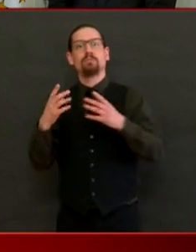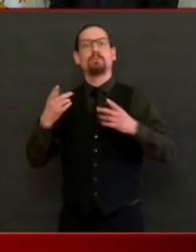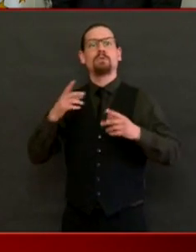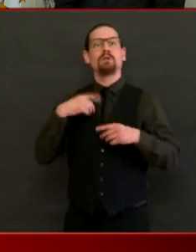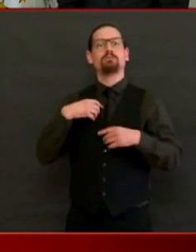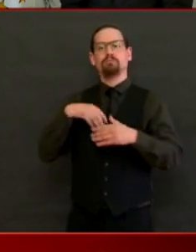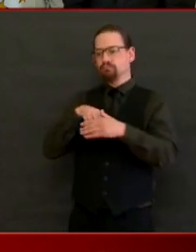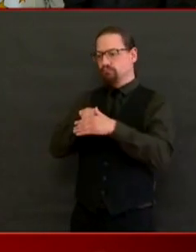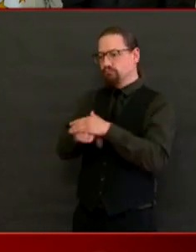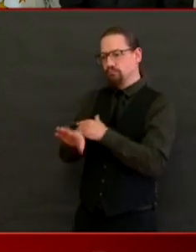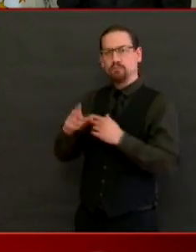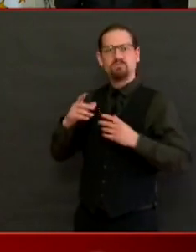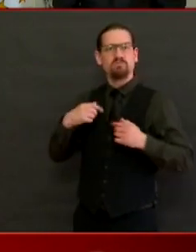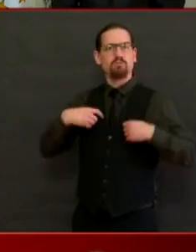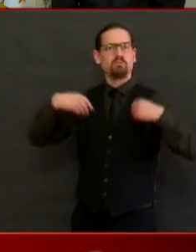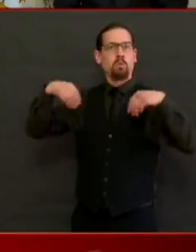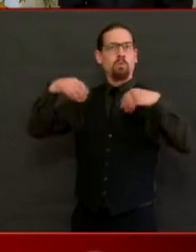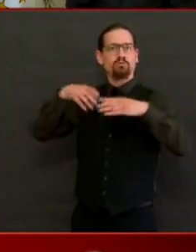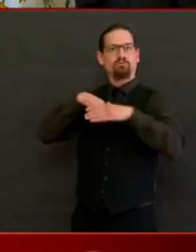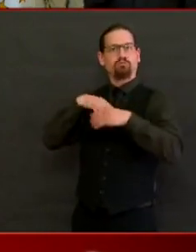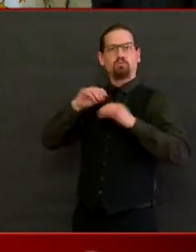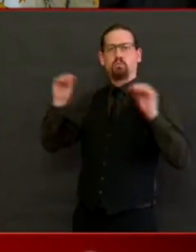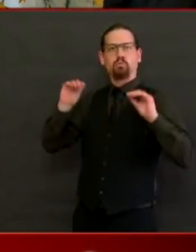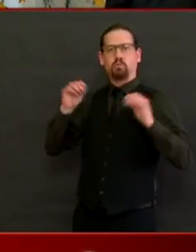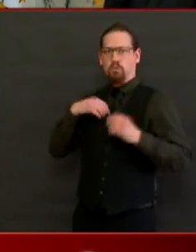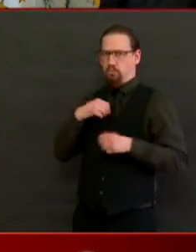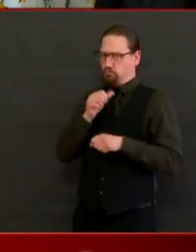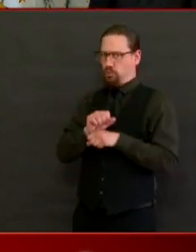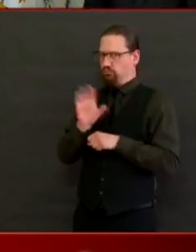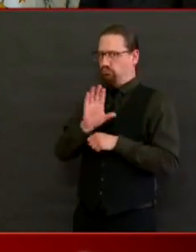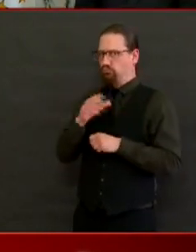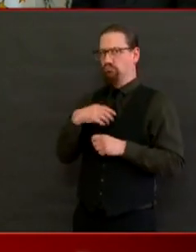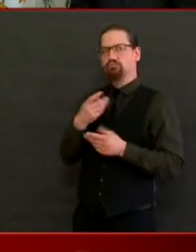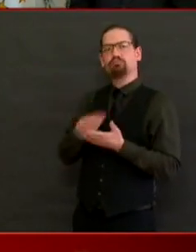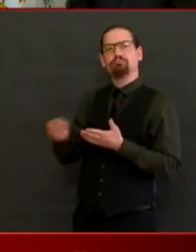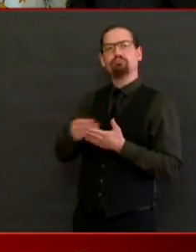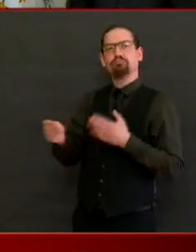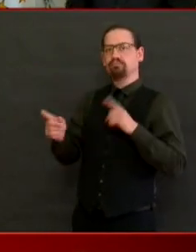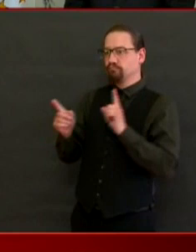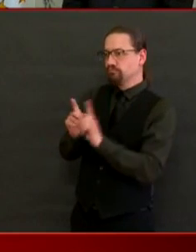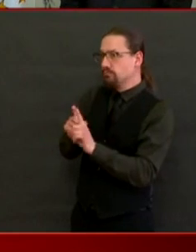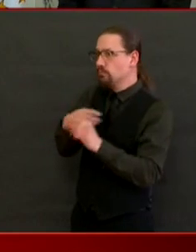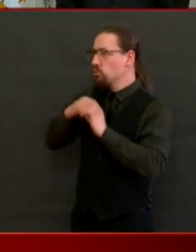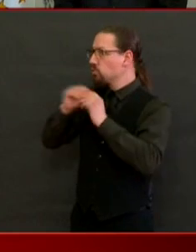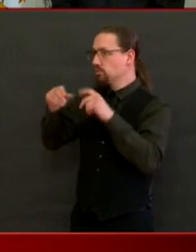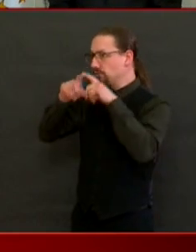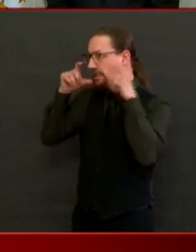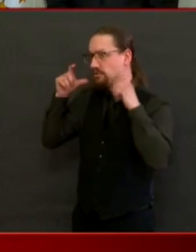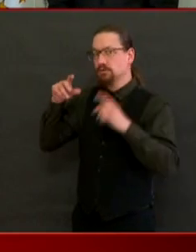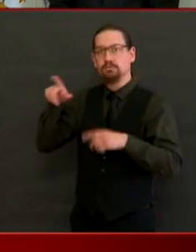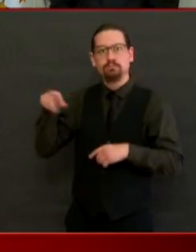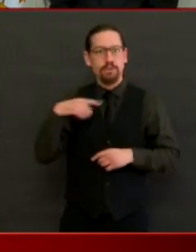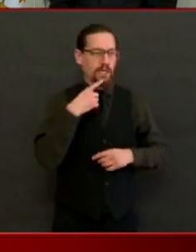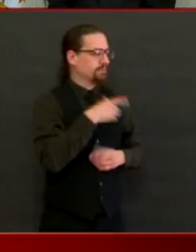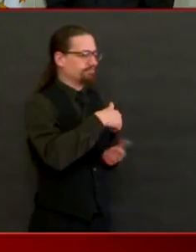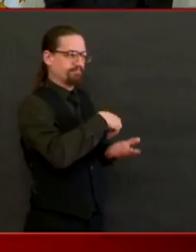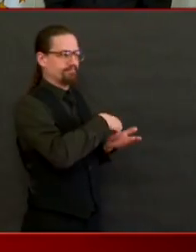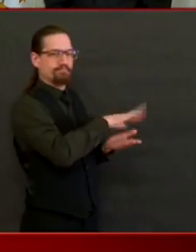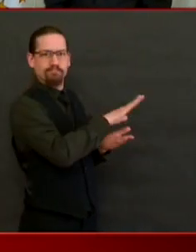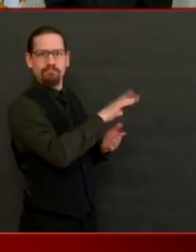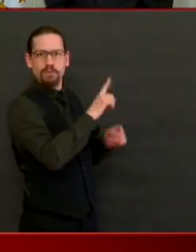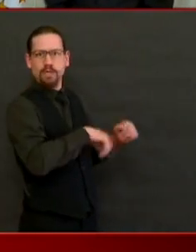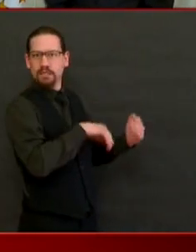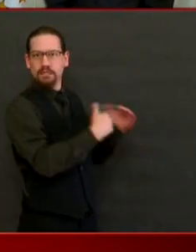for the question. They shouldn't. In fact, as